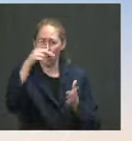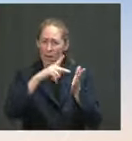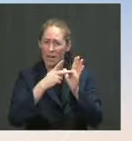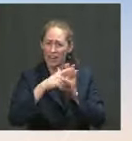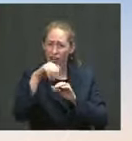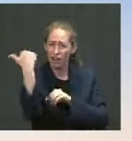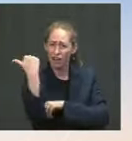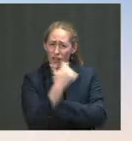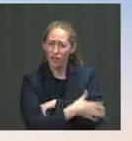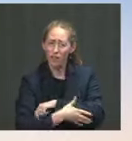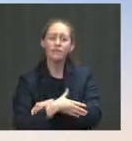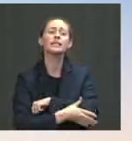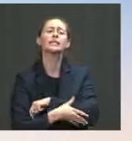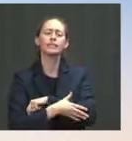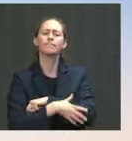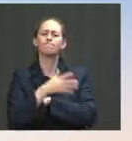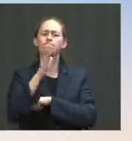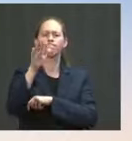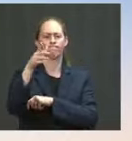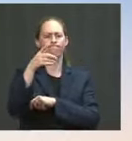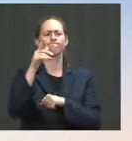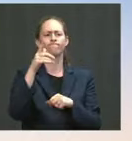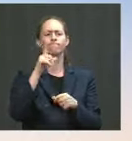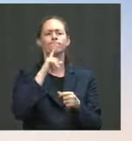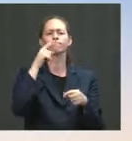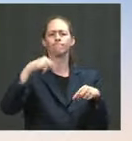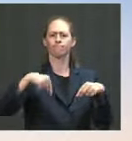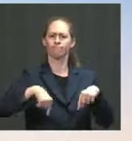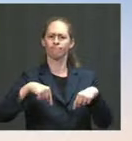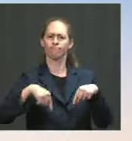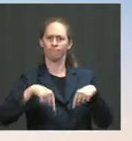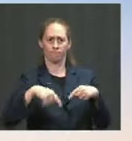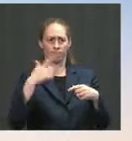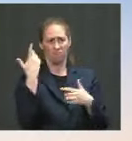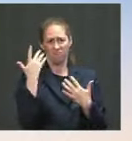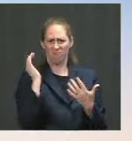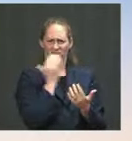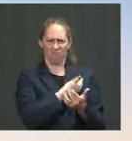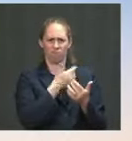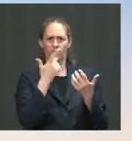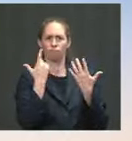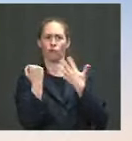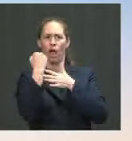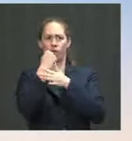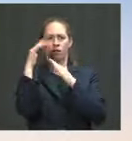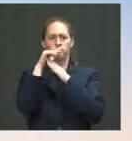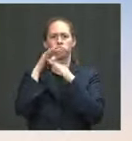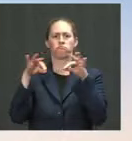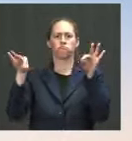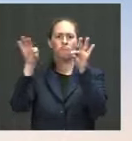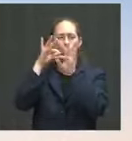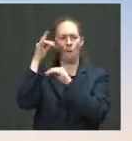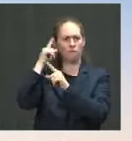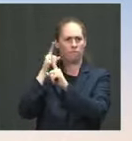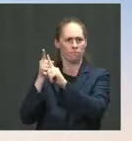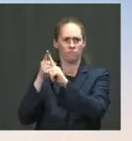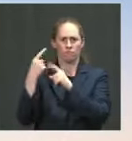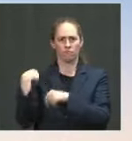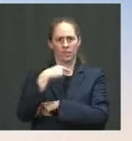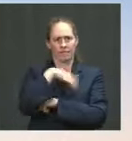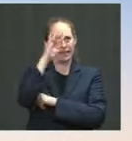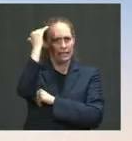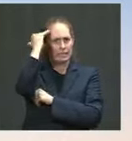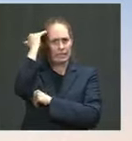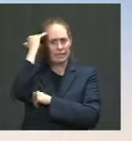is a signal of is the fact that this is a top priority for the President and the intelligence community and the individuals who oversee this vetting